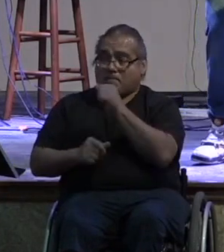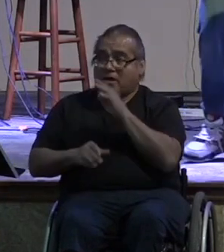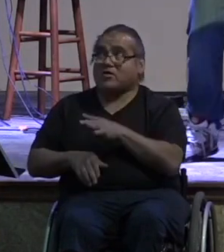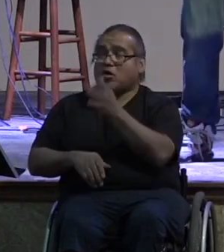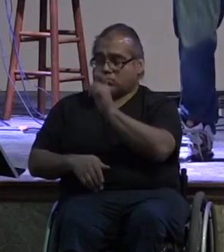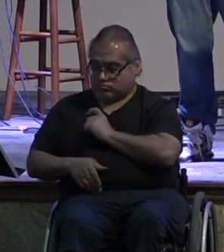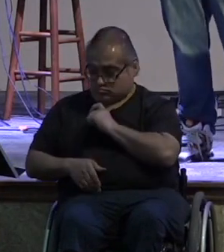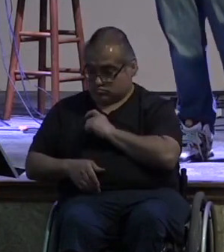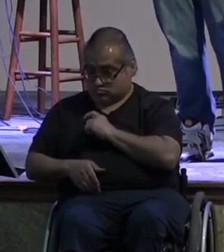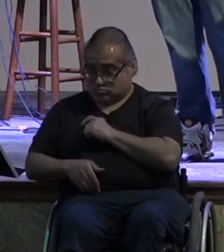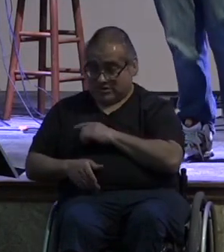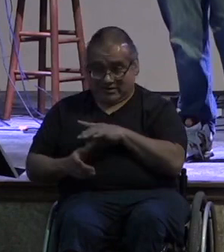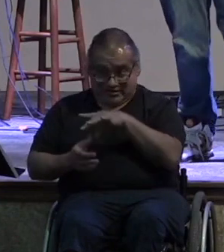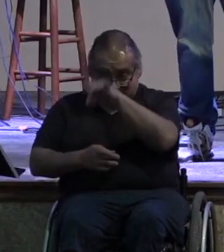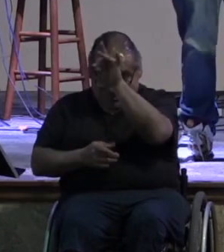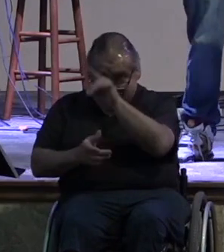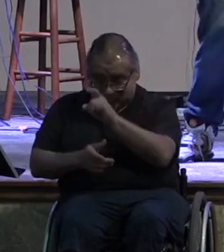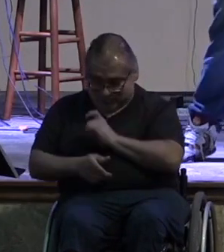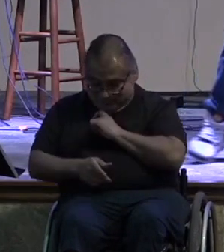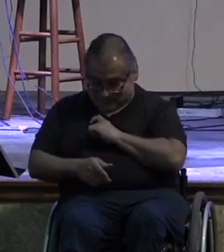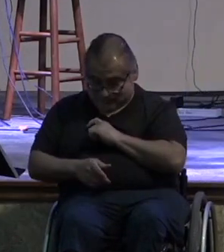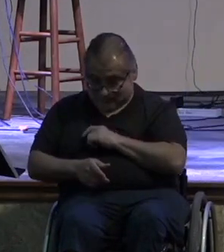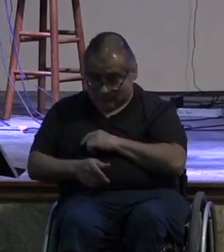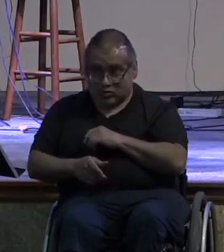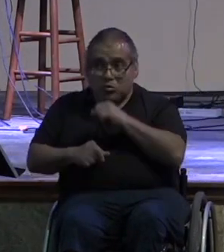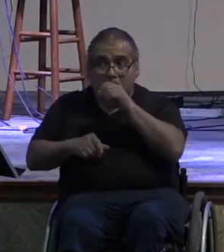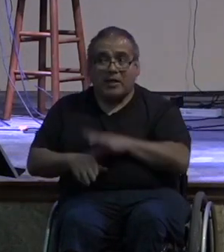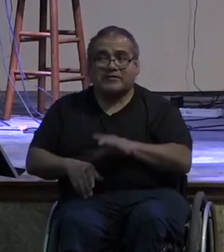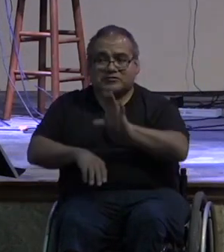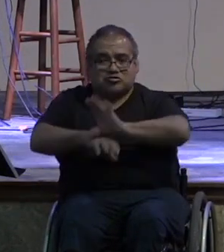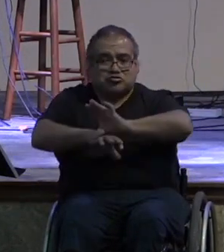specifically to bless his church and bless the communities around us